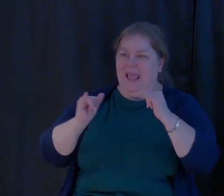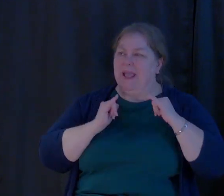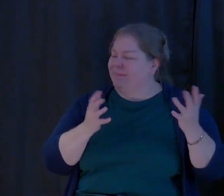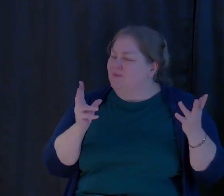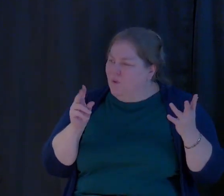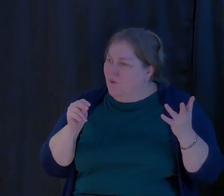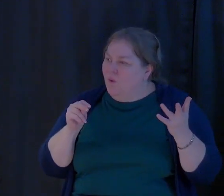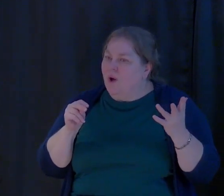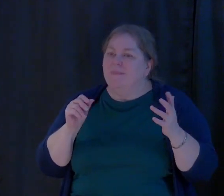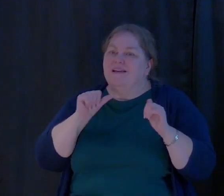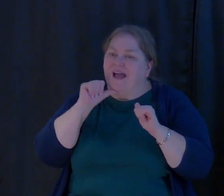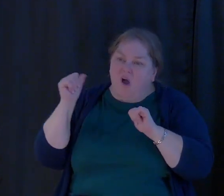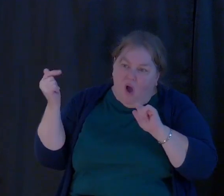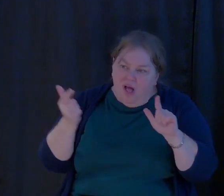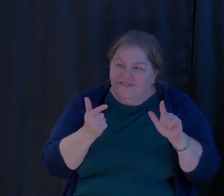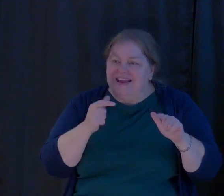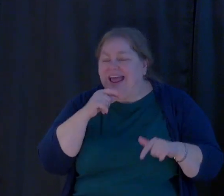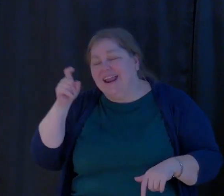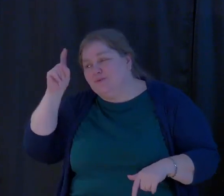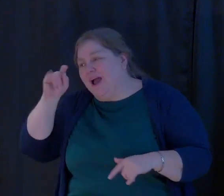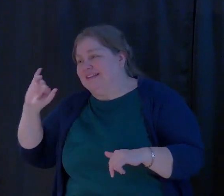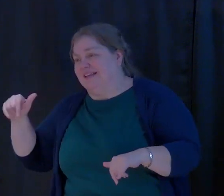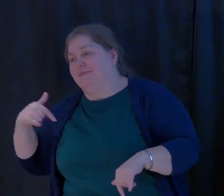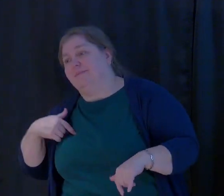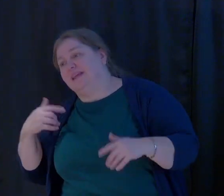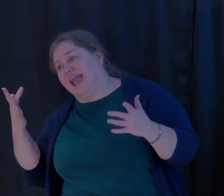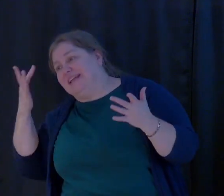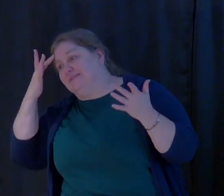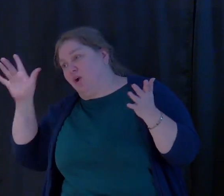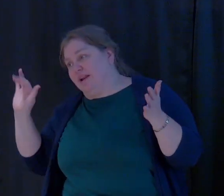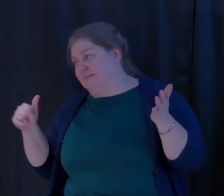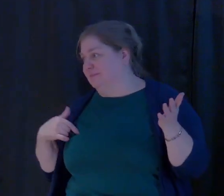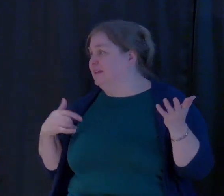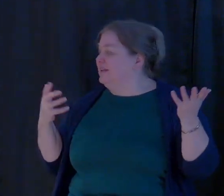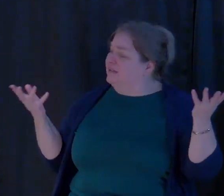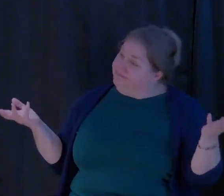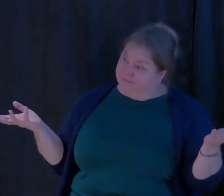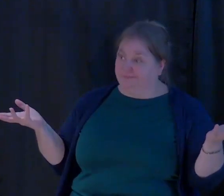Not all of you are as wise as me and as smart thinking as I am.